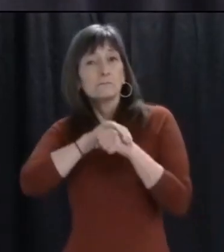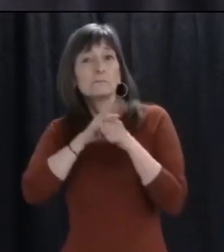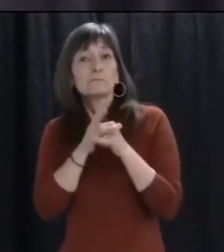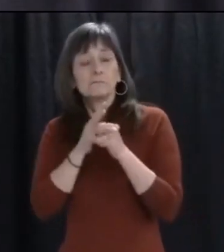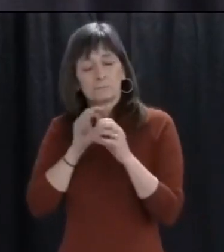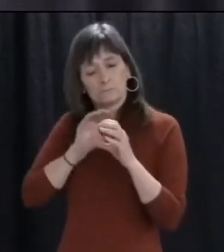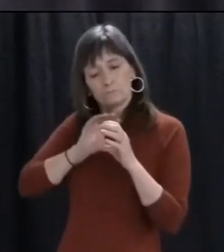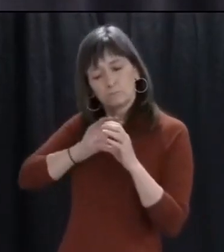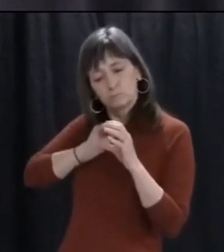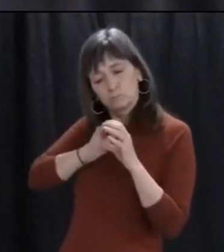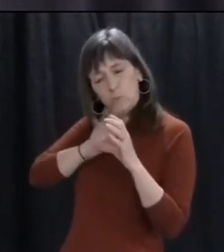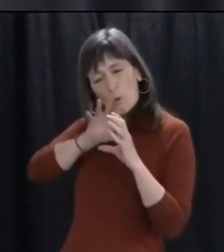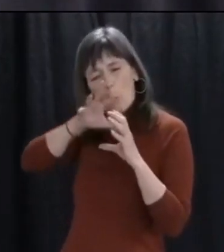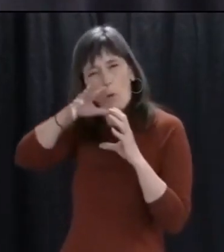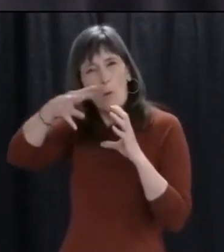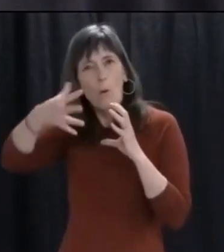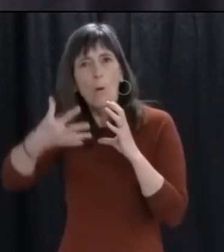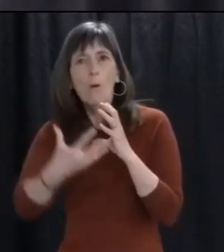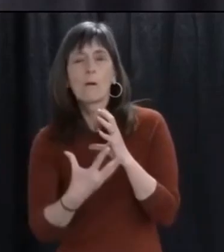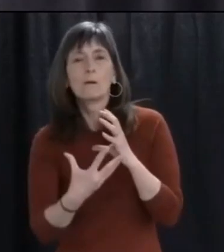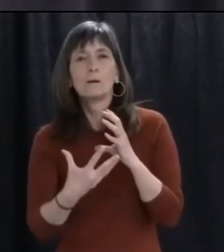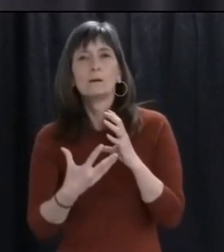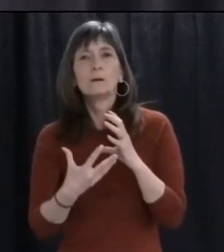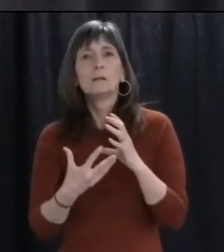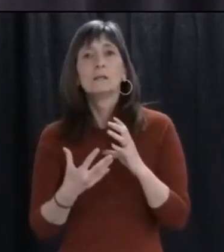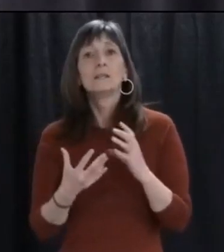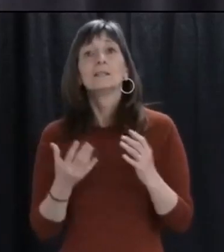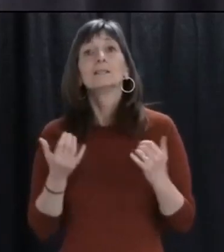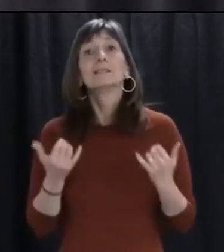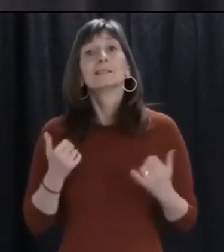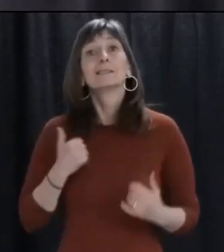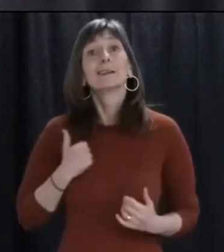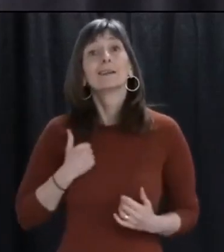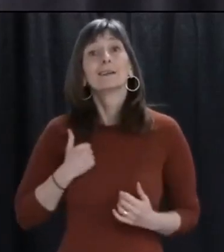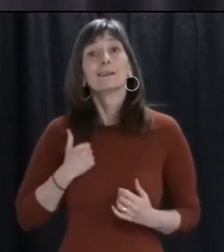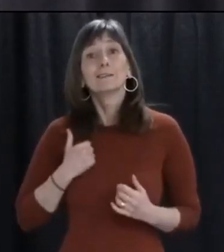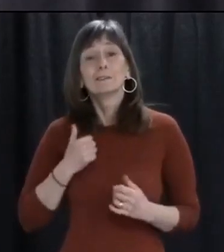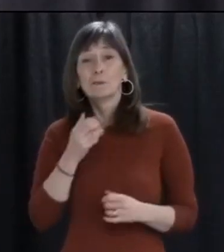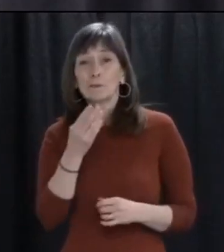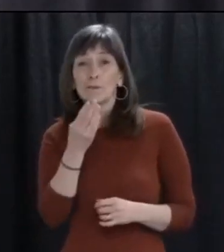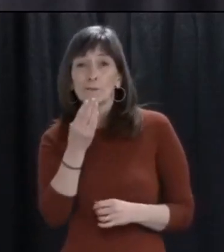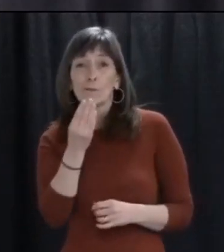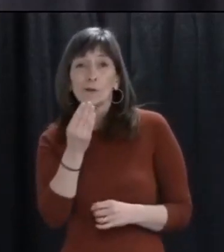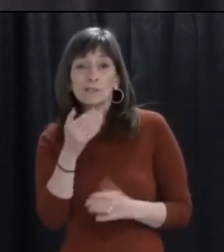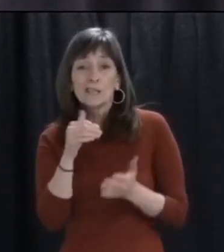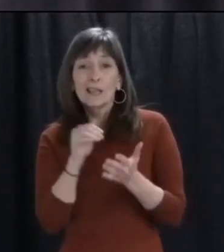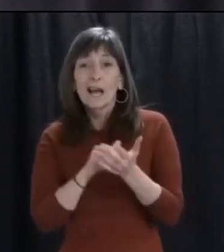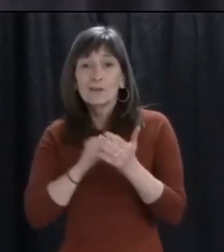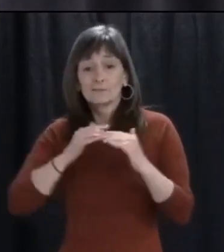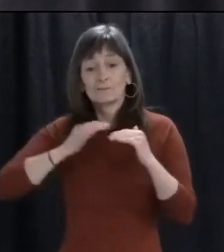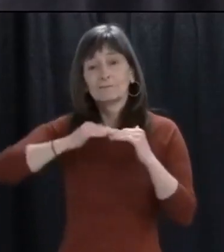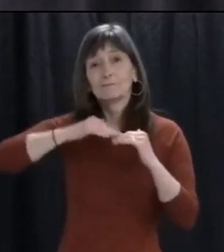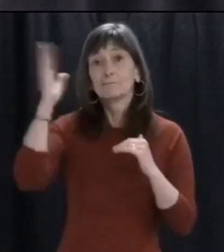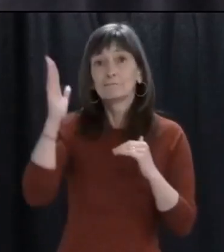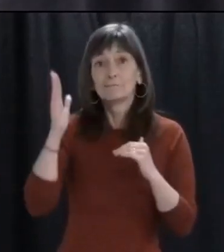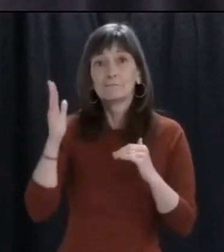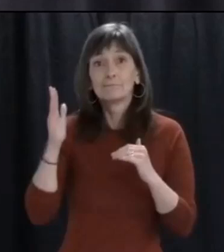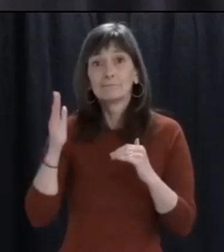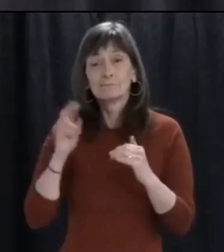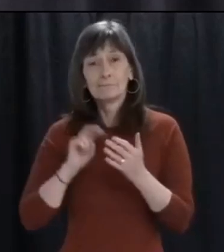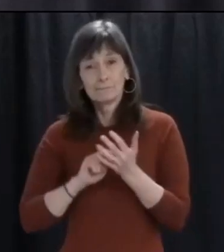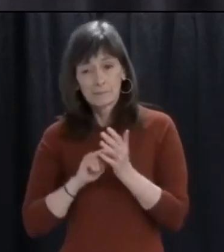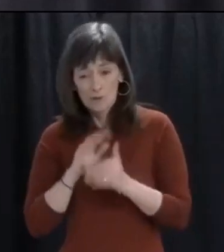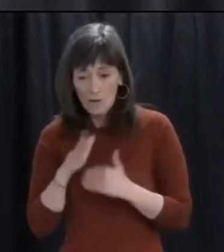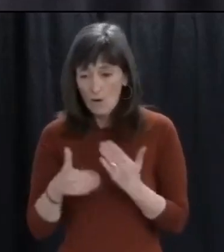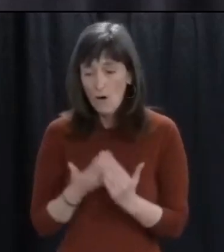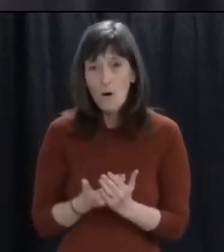fast pace. We now have over 14,000 cases in Canada. The virus has turned our daily routines